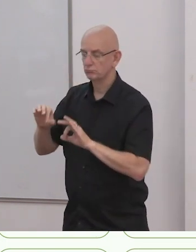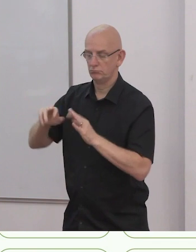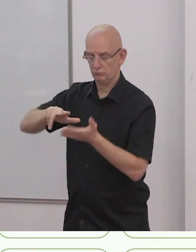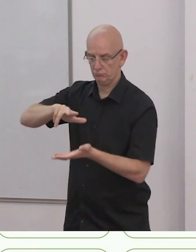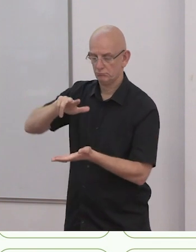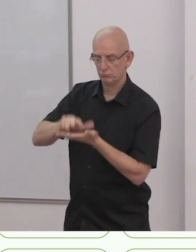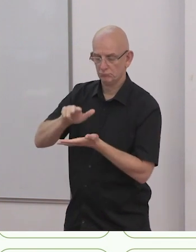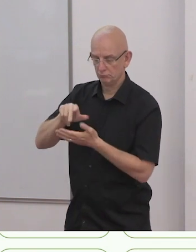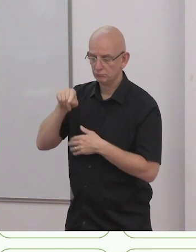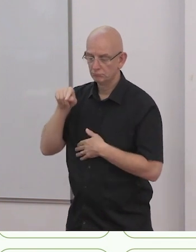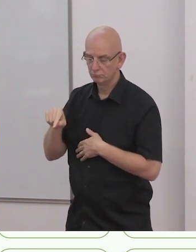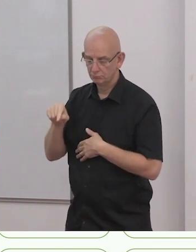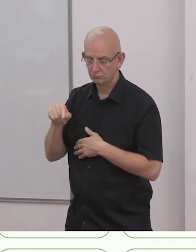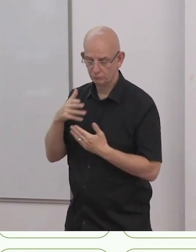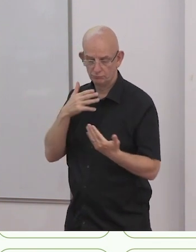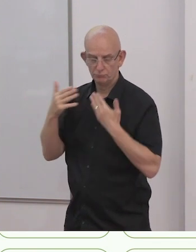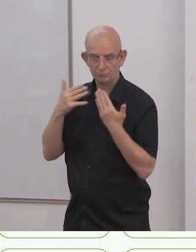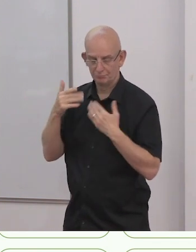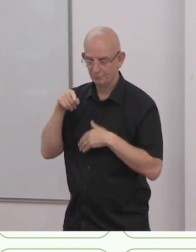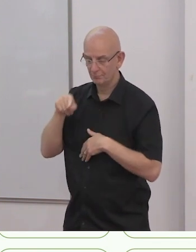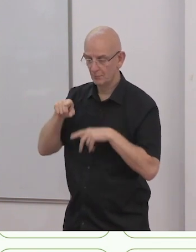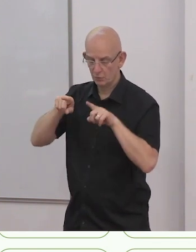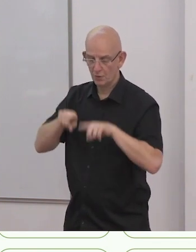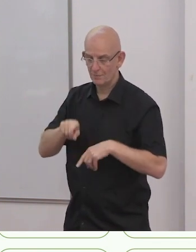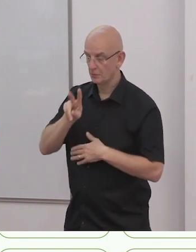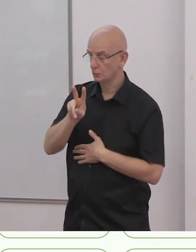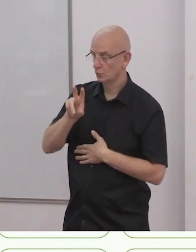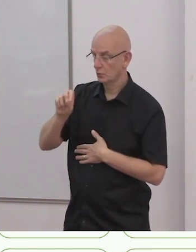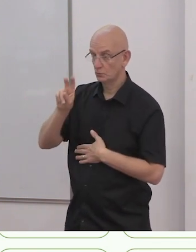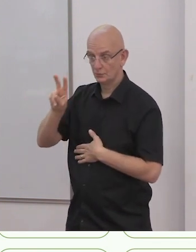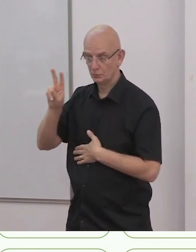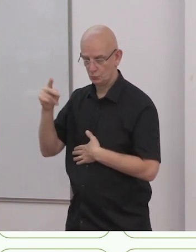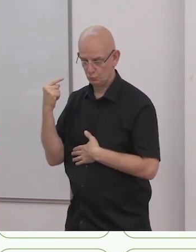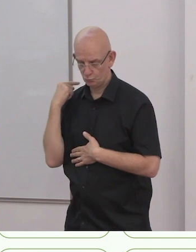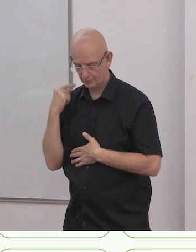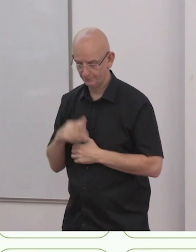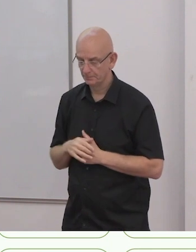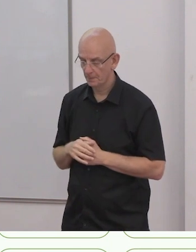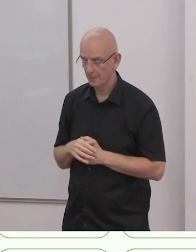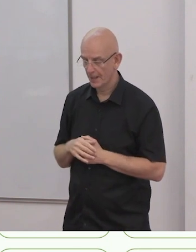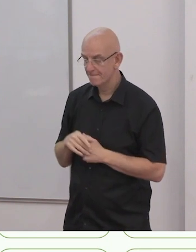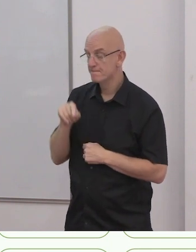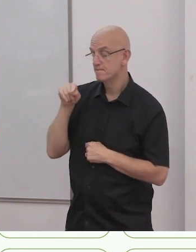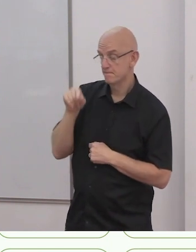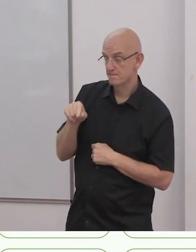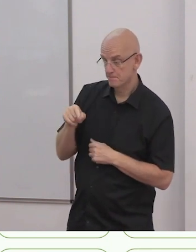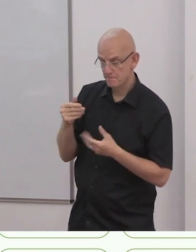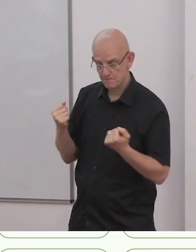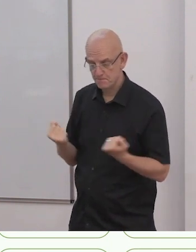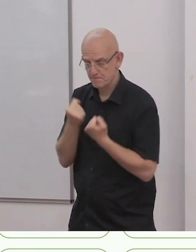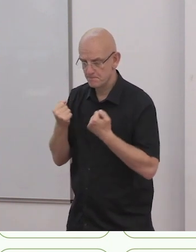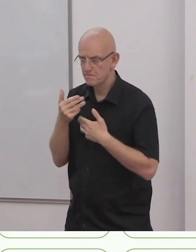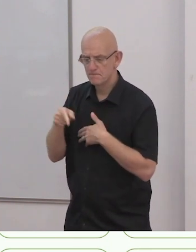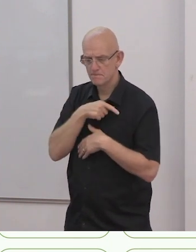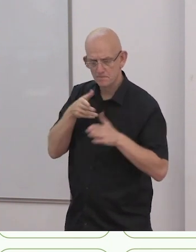We do this exercise periodically to ensure that within the network we are on the same page on